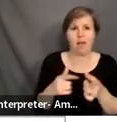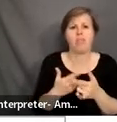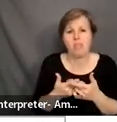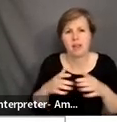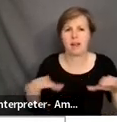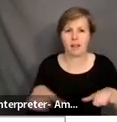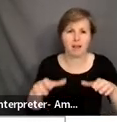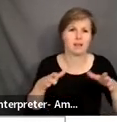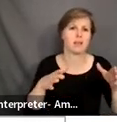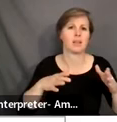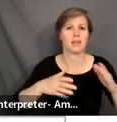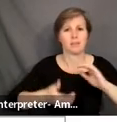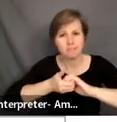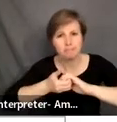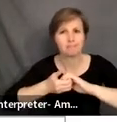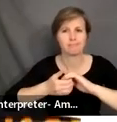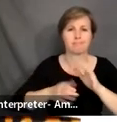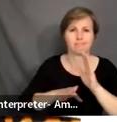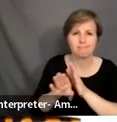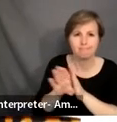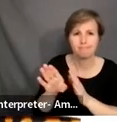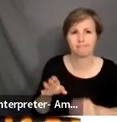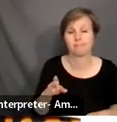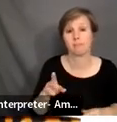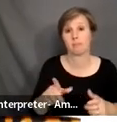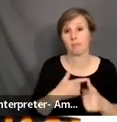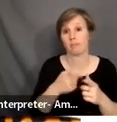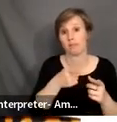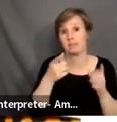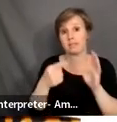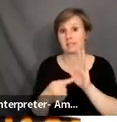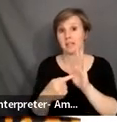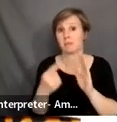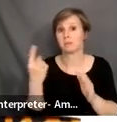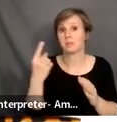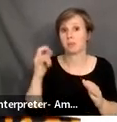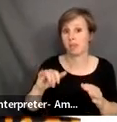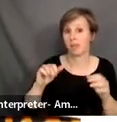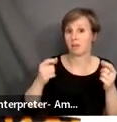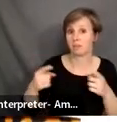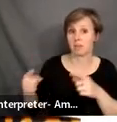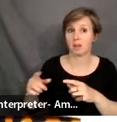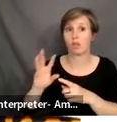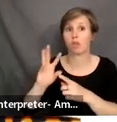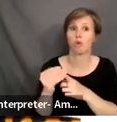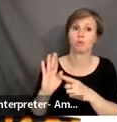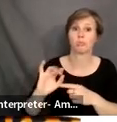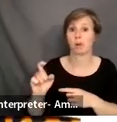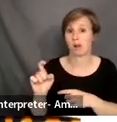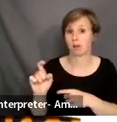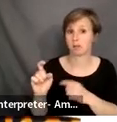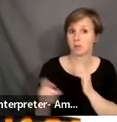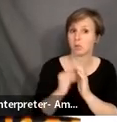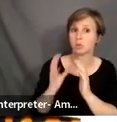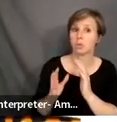So I really like this particular framework. This is just an example of something that can be done, the culture box, where students